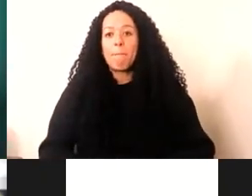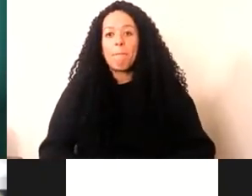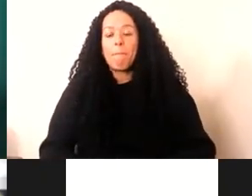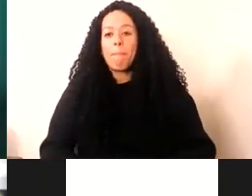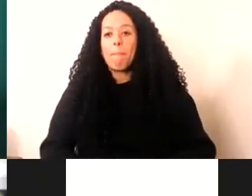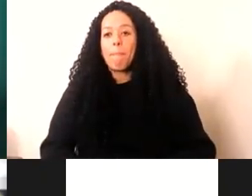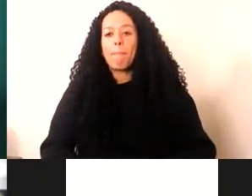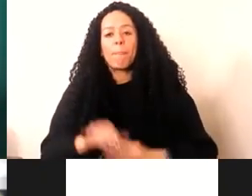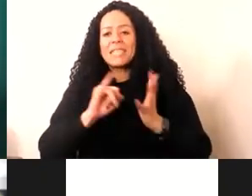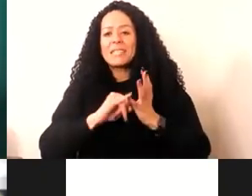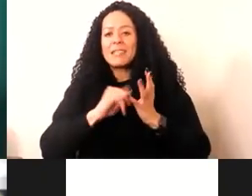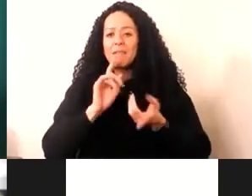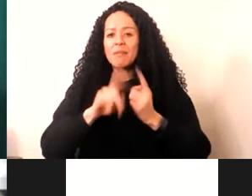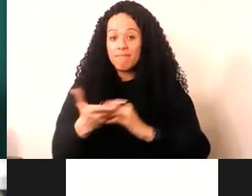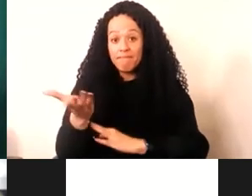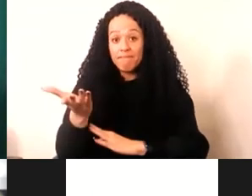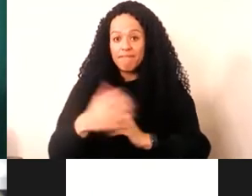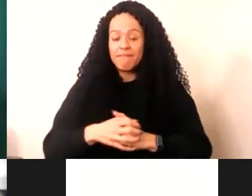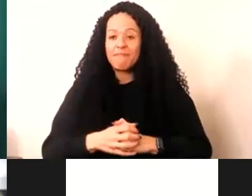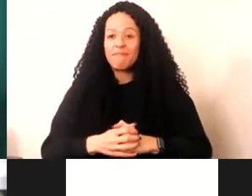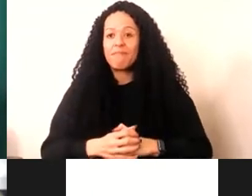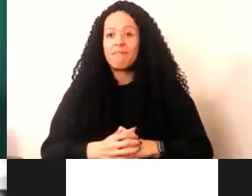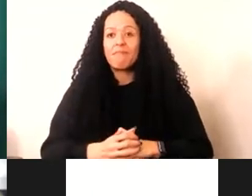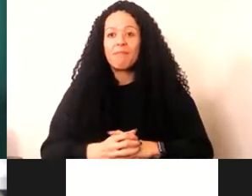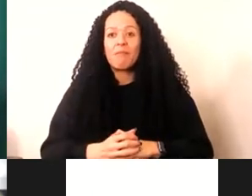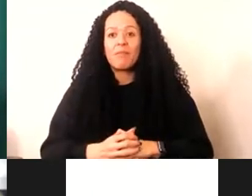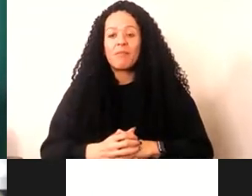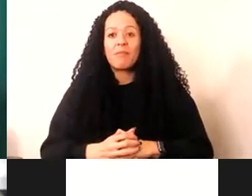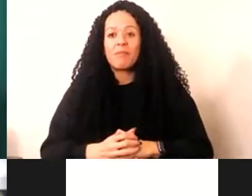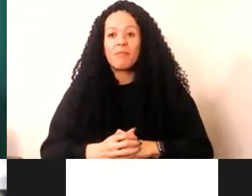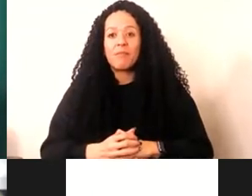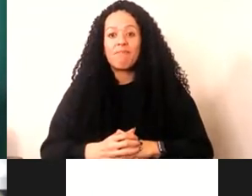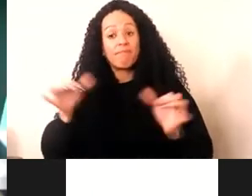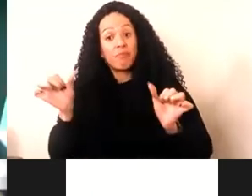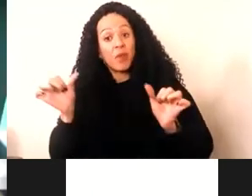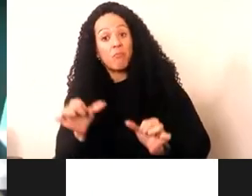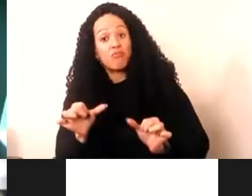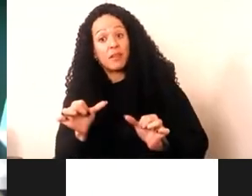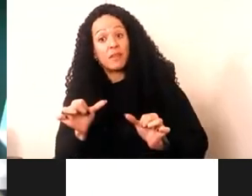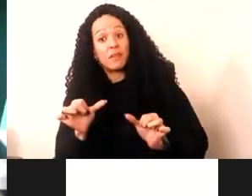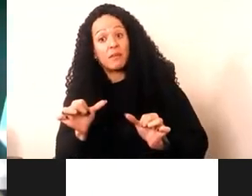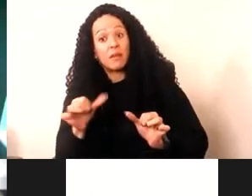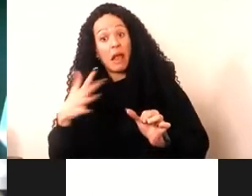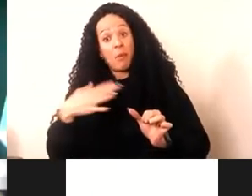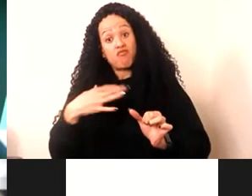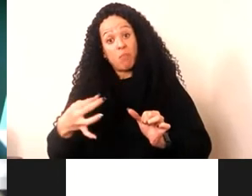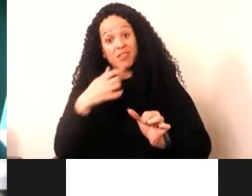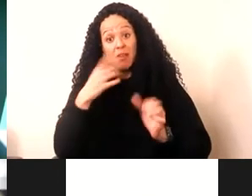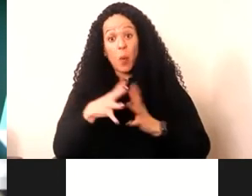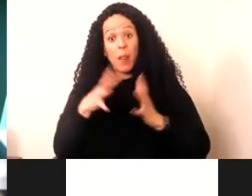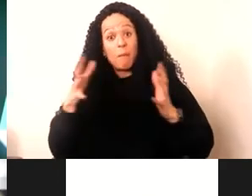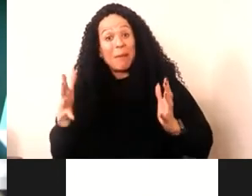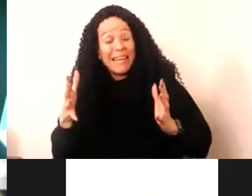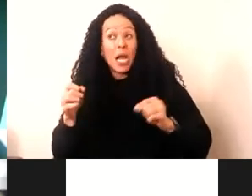Stephen, go ahead. Just, I mean, just briefly from a representative of one of the bigger and possibly